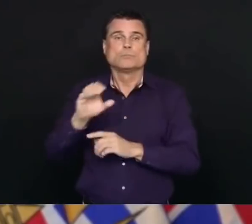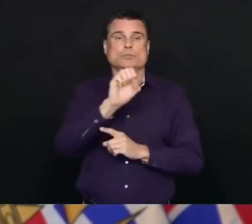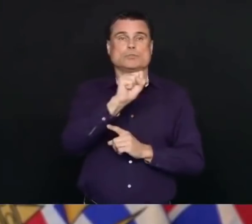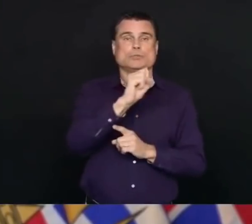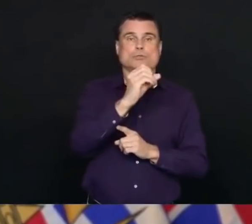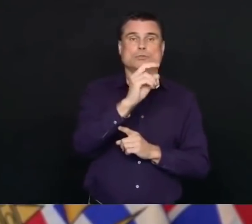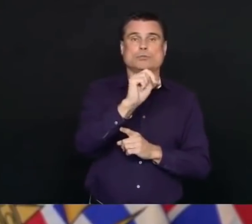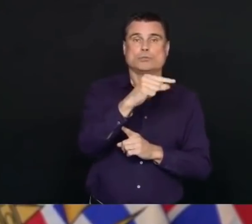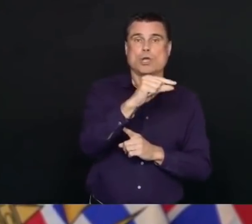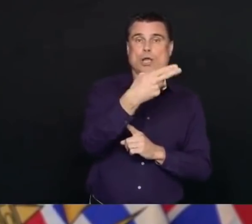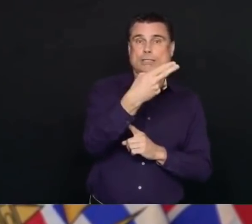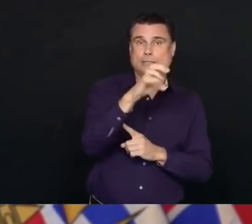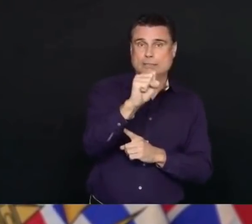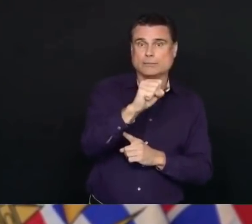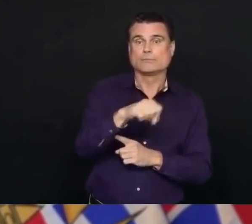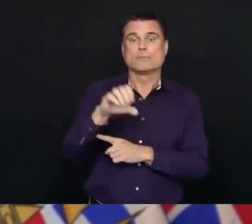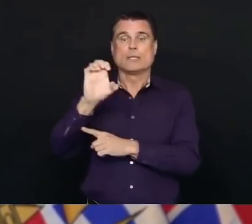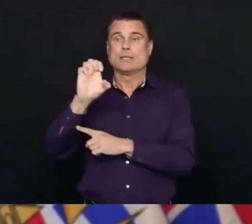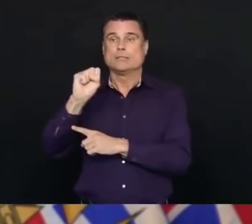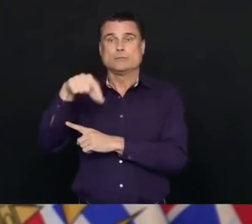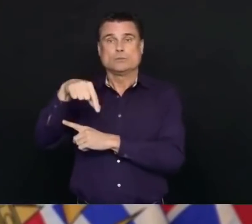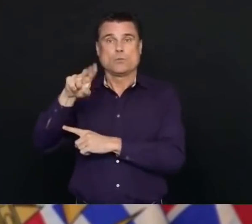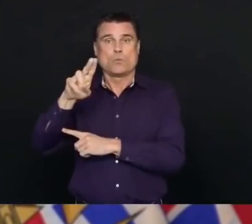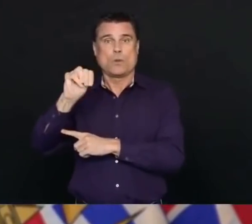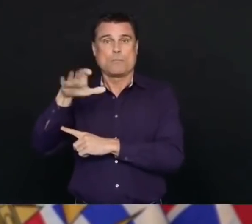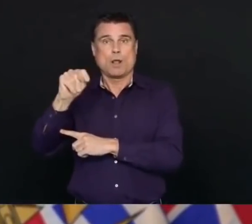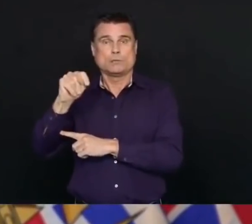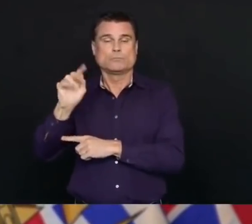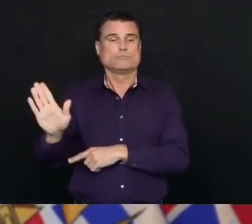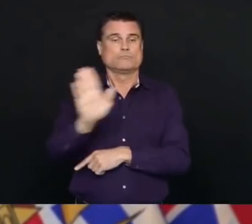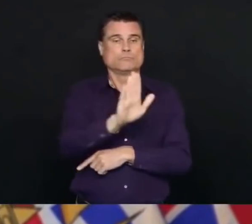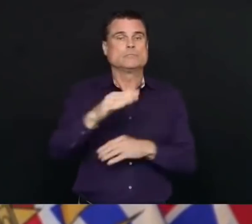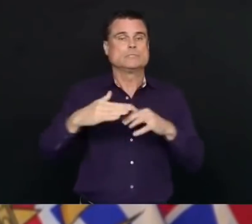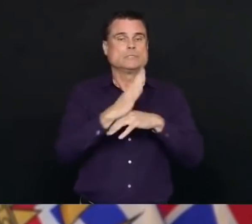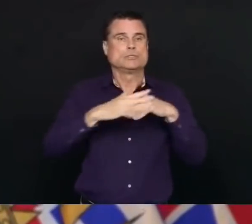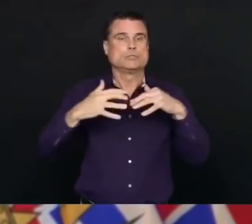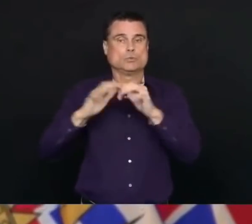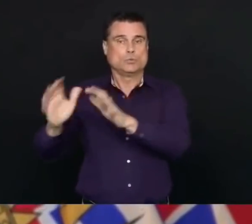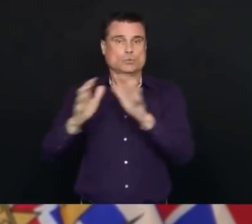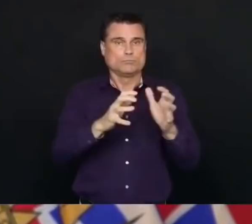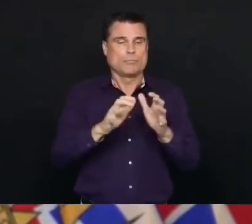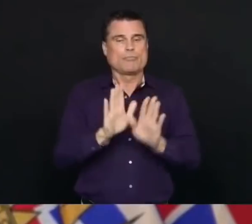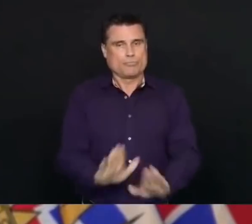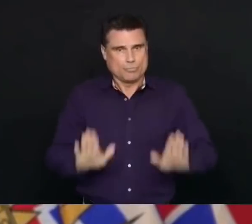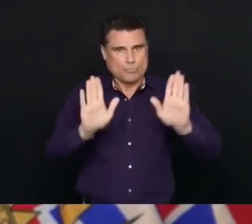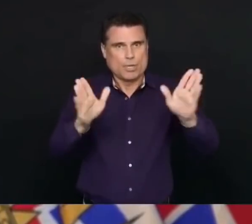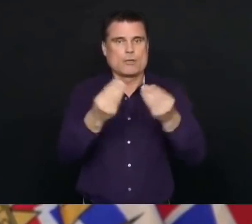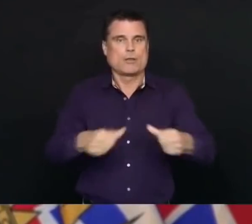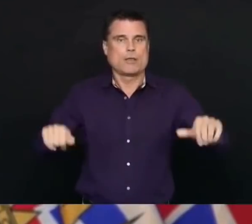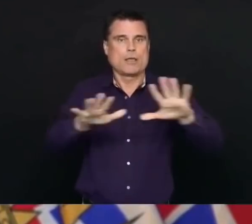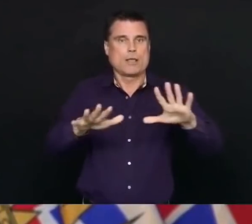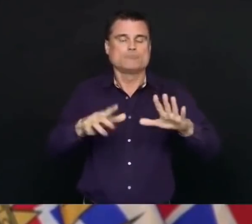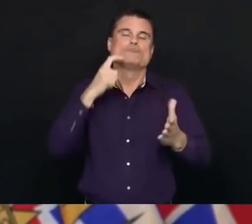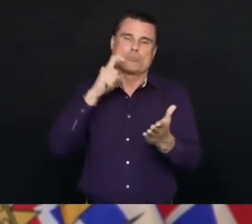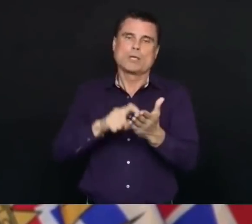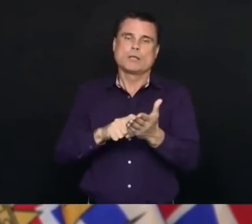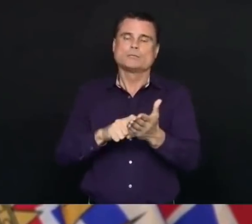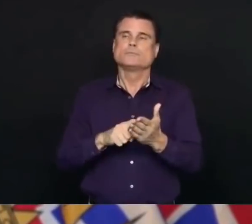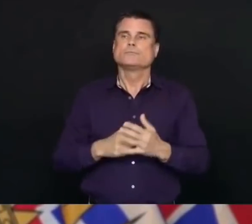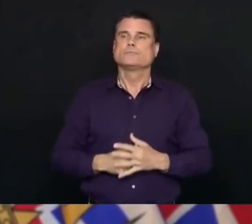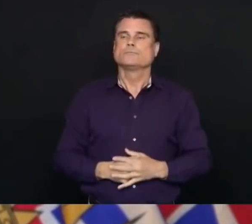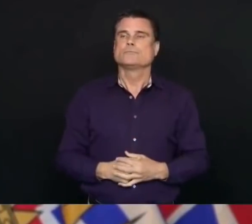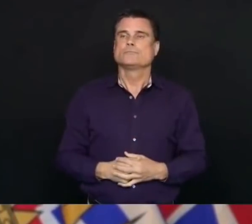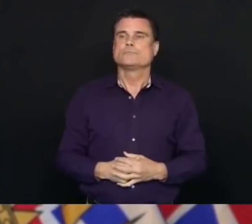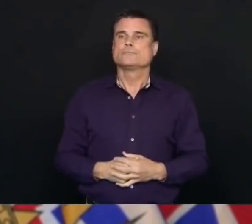the Songhees and Esquimalt First Nations, and we're very grateful for the keepers of this land. For our COVID-19